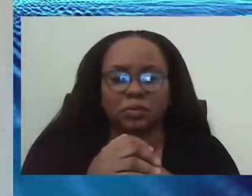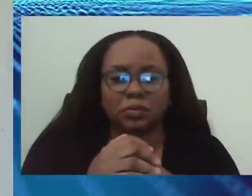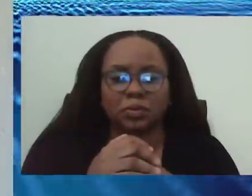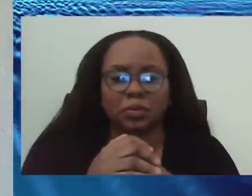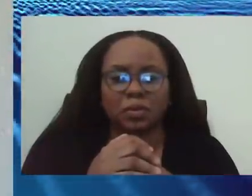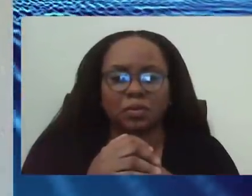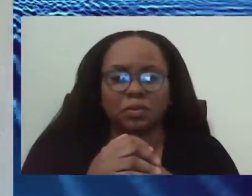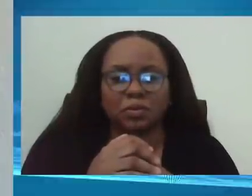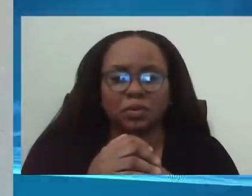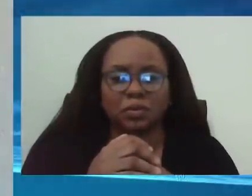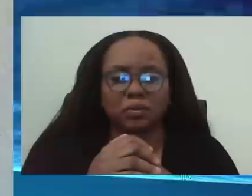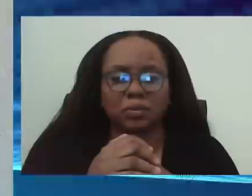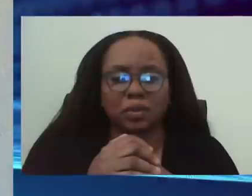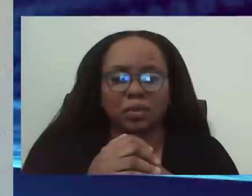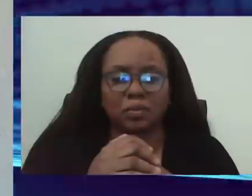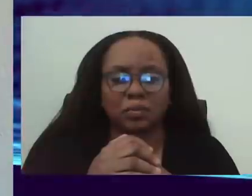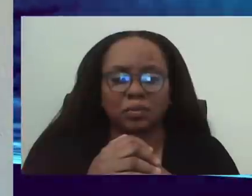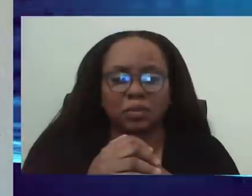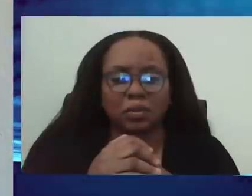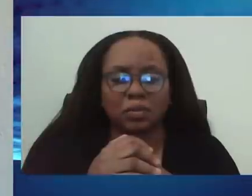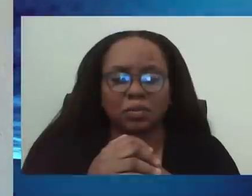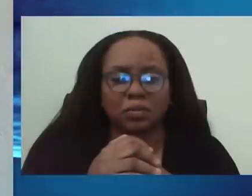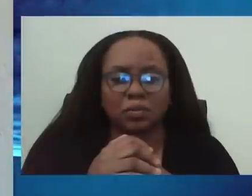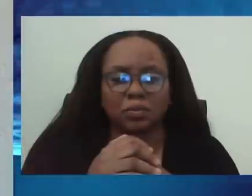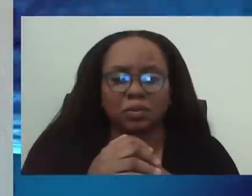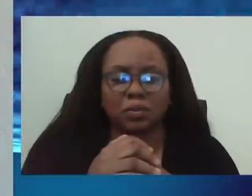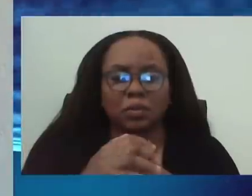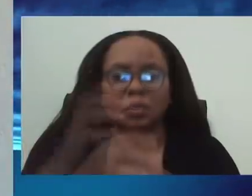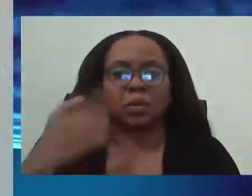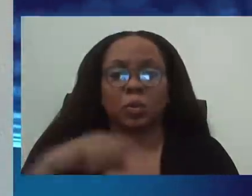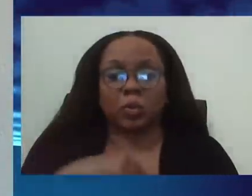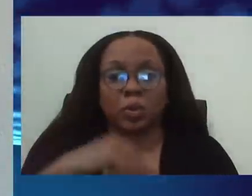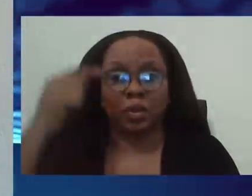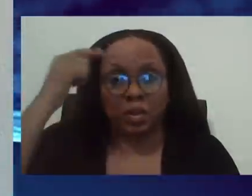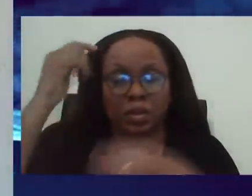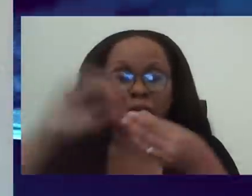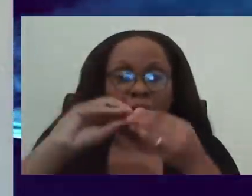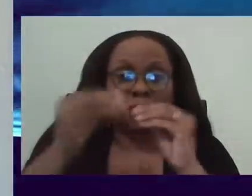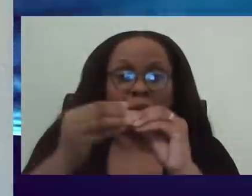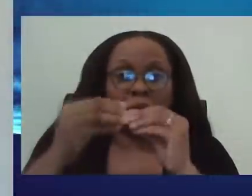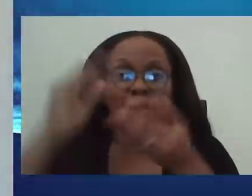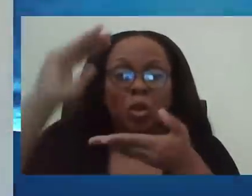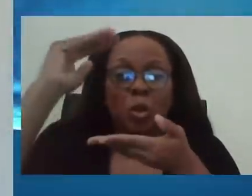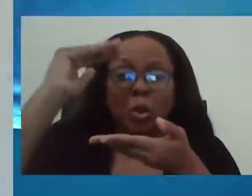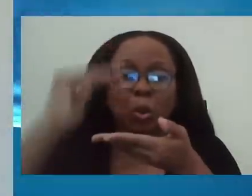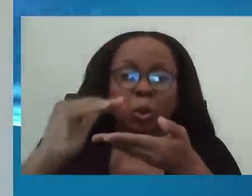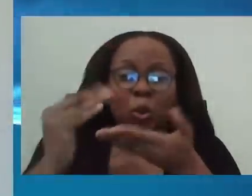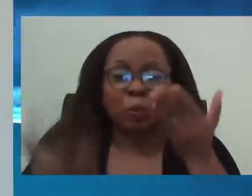the numbers should begin to go down. Certainly in the next, let me look at the graph again,